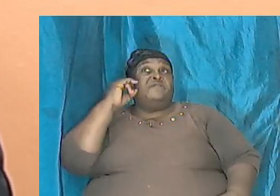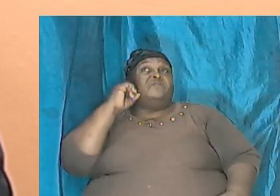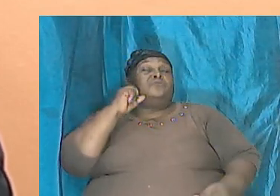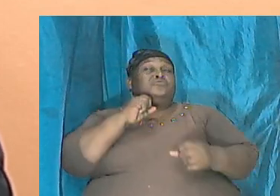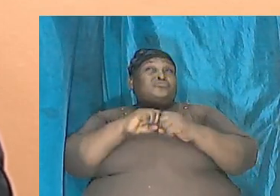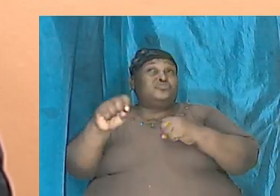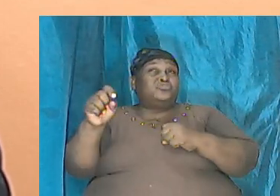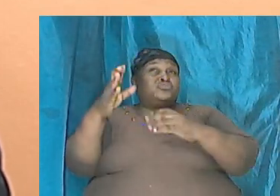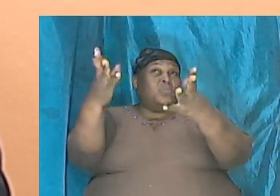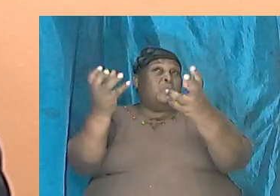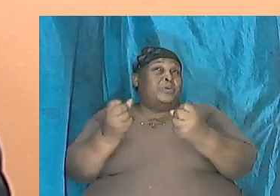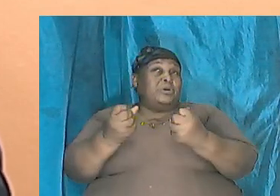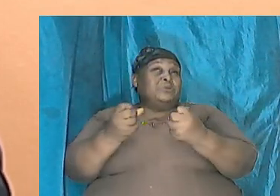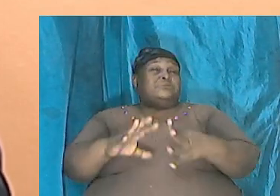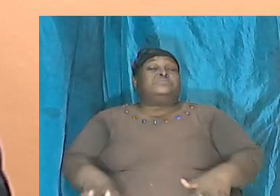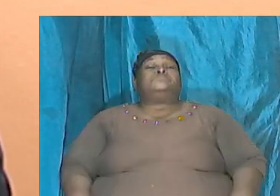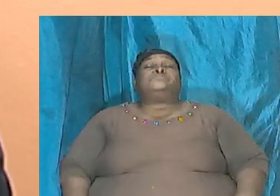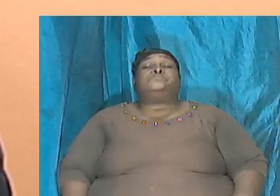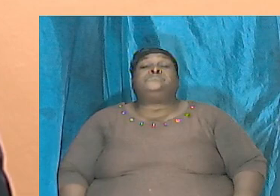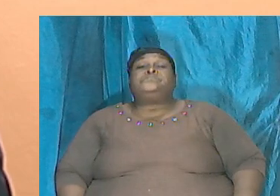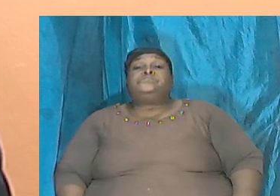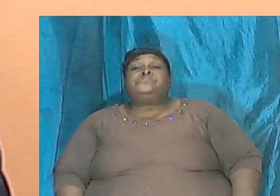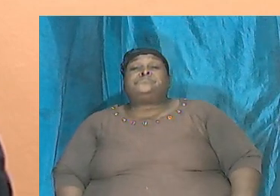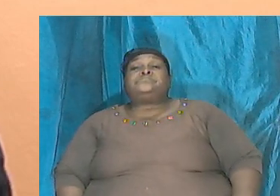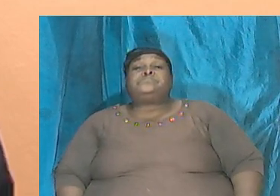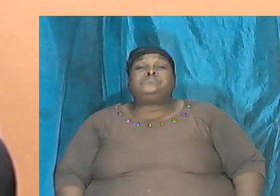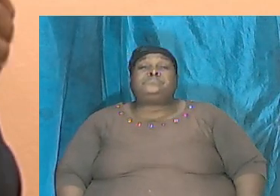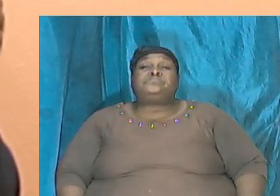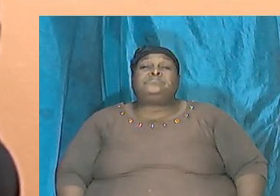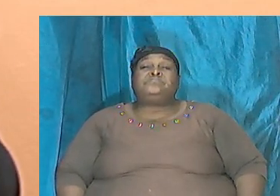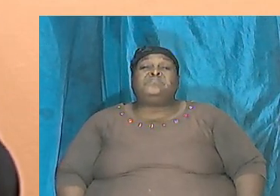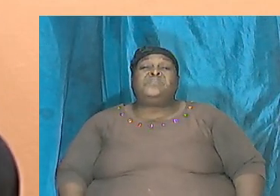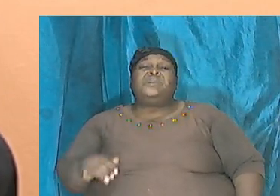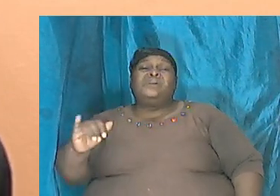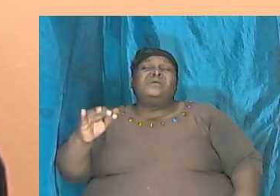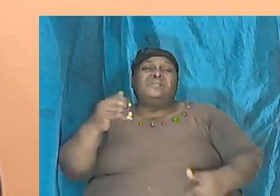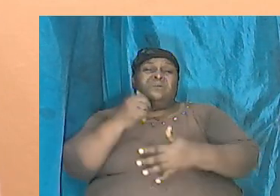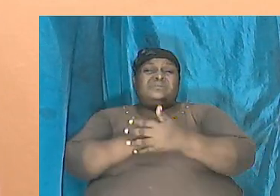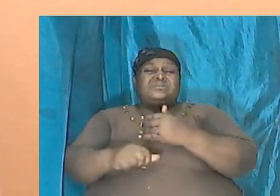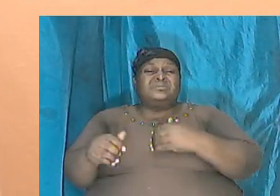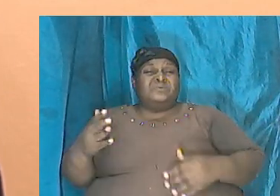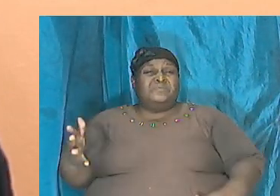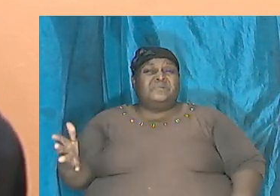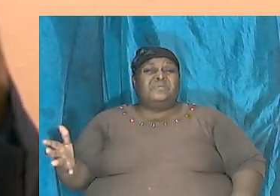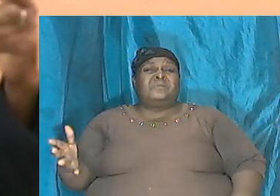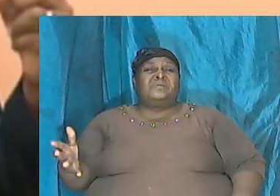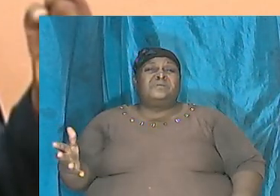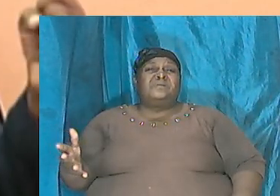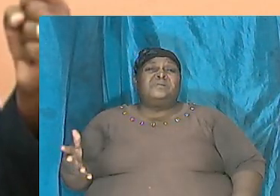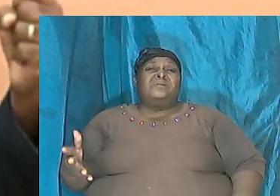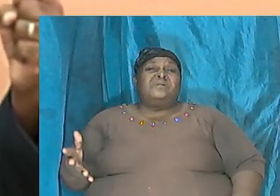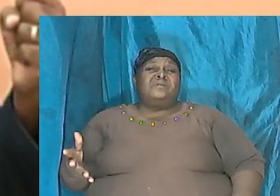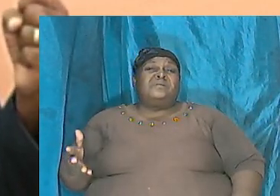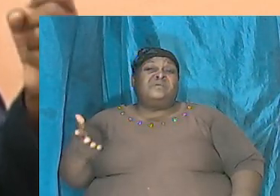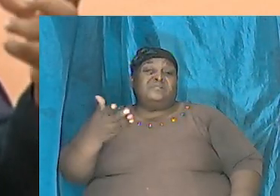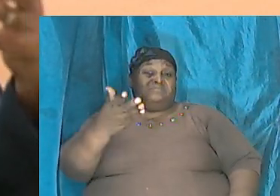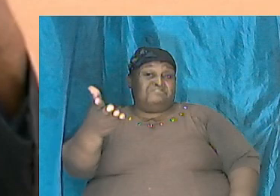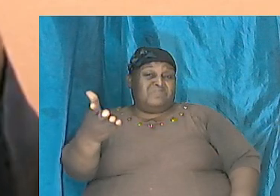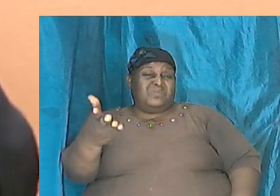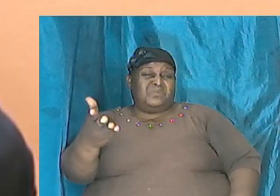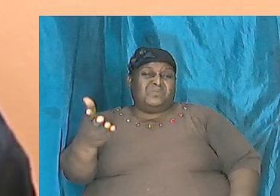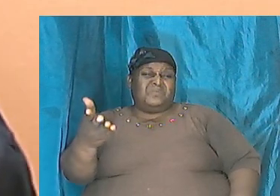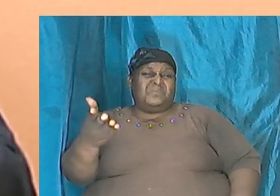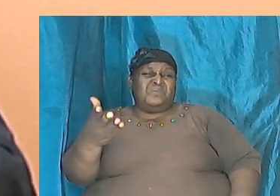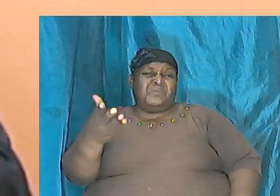for sure, that is something that those that are skeptics have